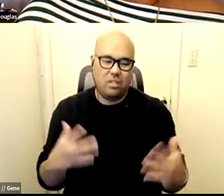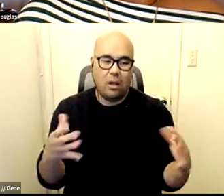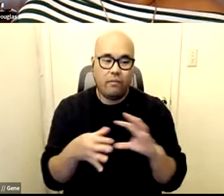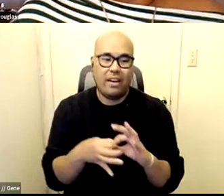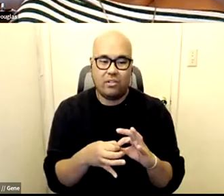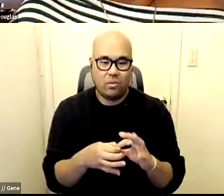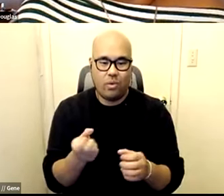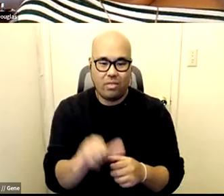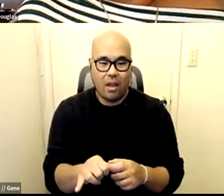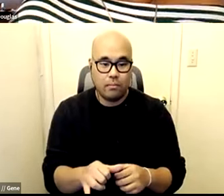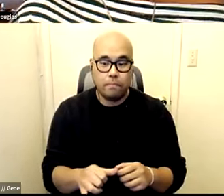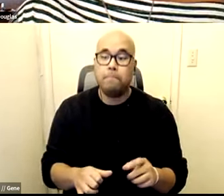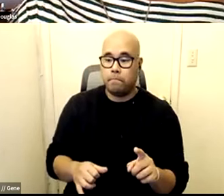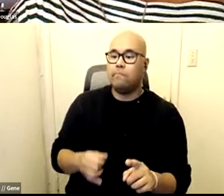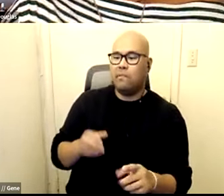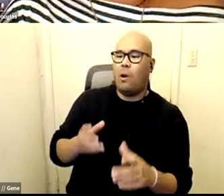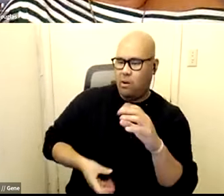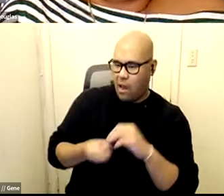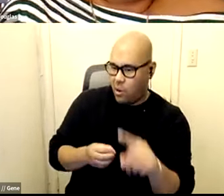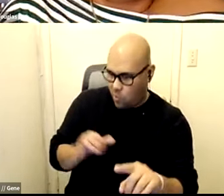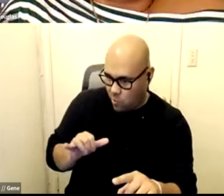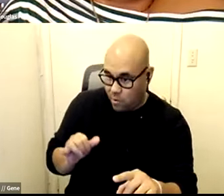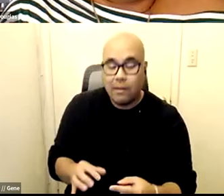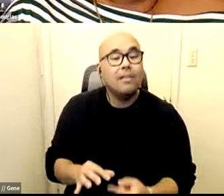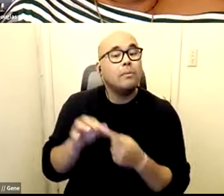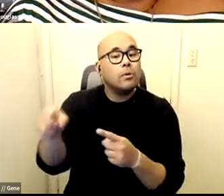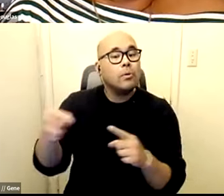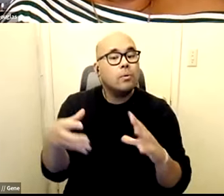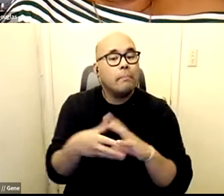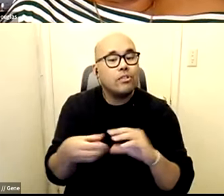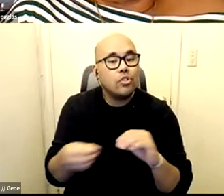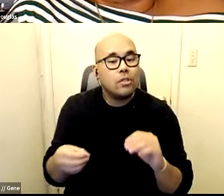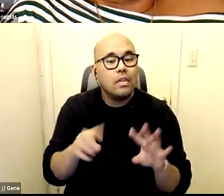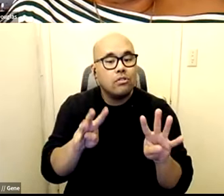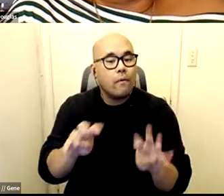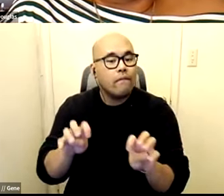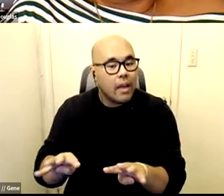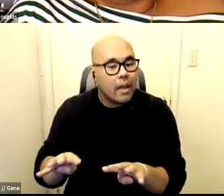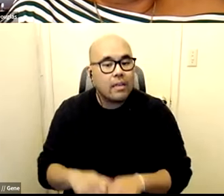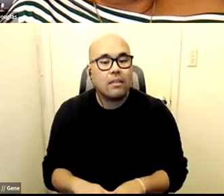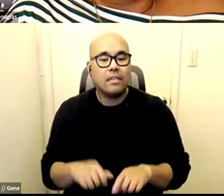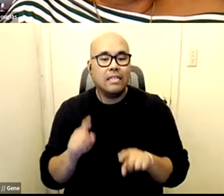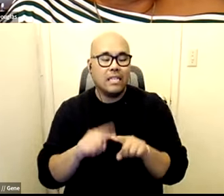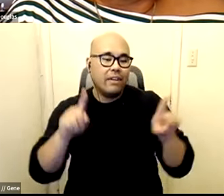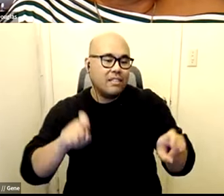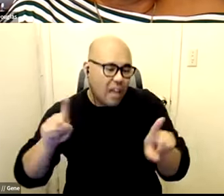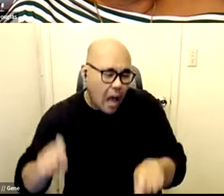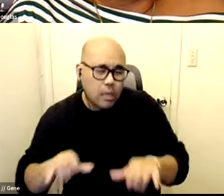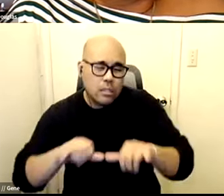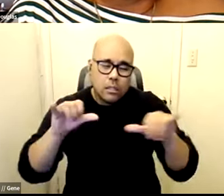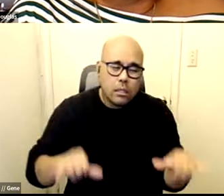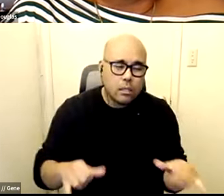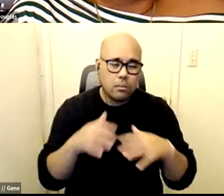and i also if i can just add on that especially when you mention like the surveys the questionnaire the systems integration